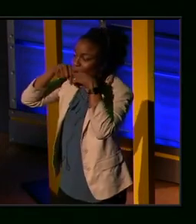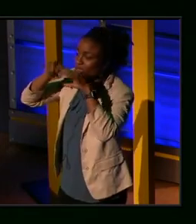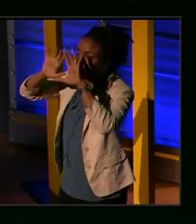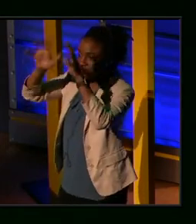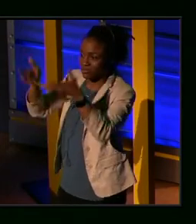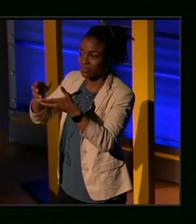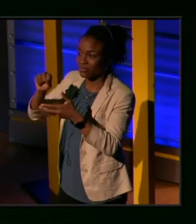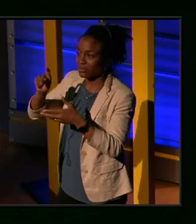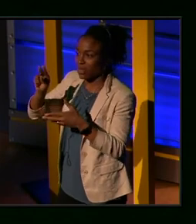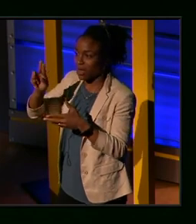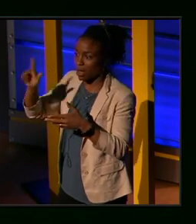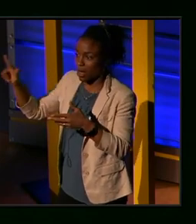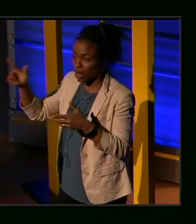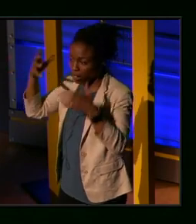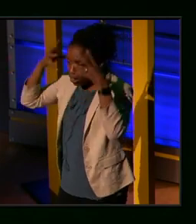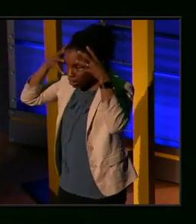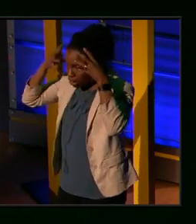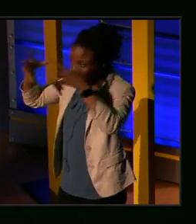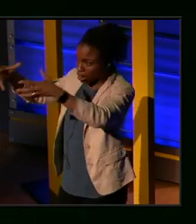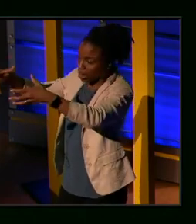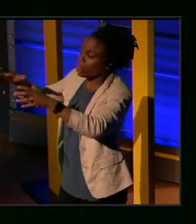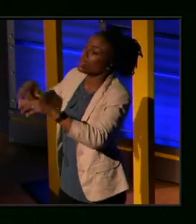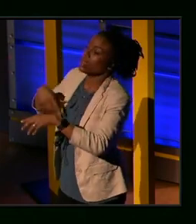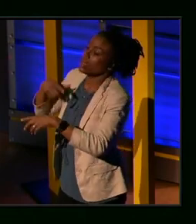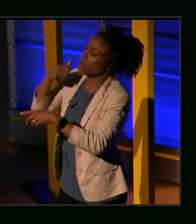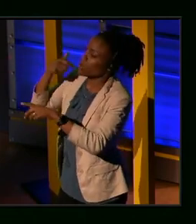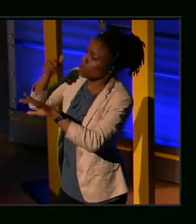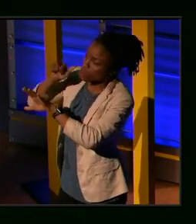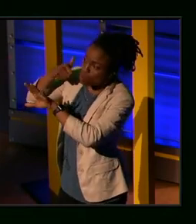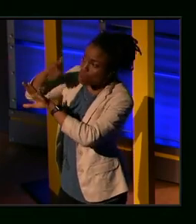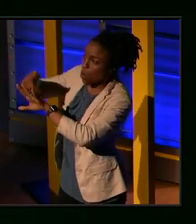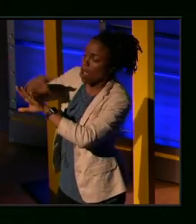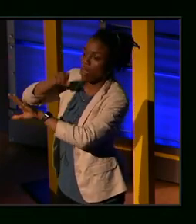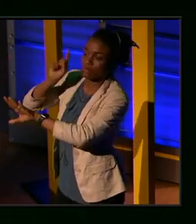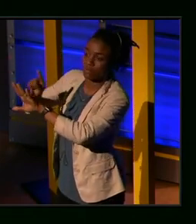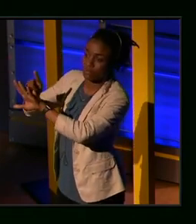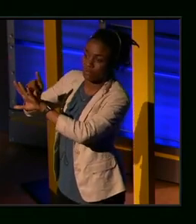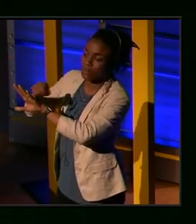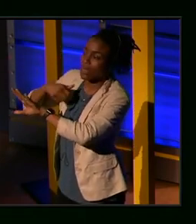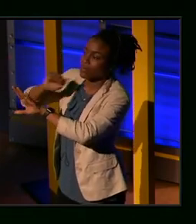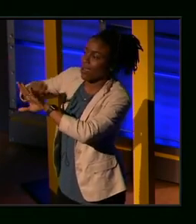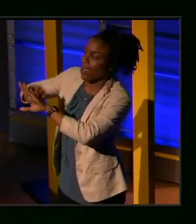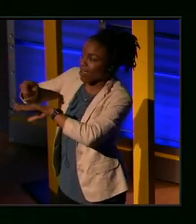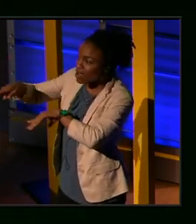The full walrus wasn't there, just the skull. And I walked and I knocked on the door and Emma answered the door.